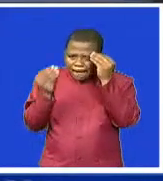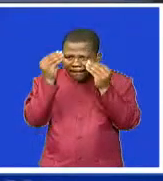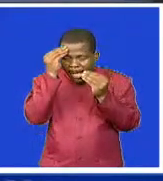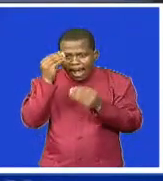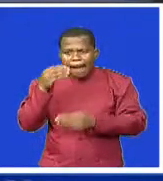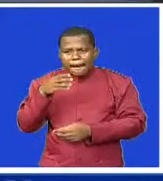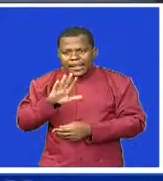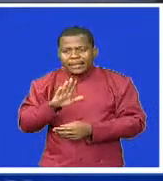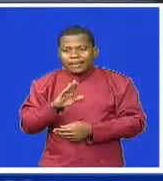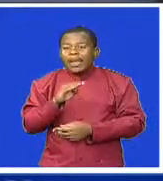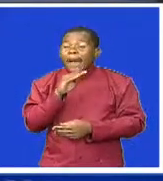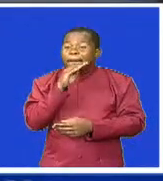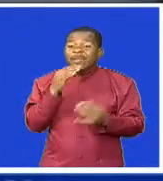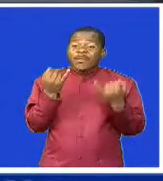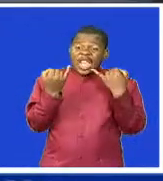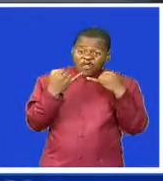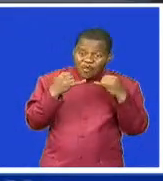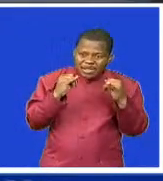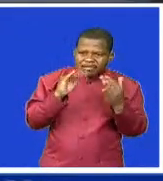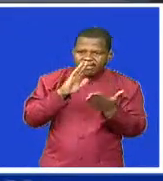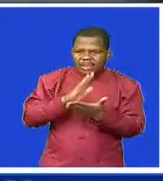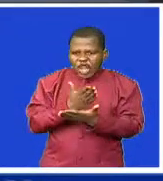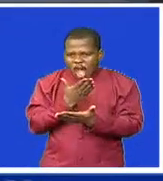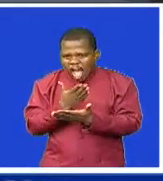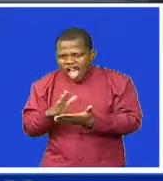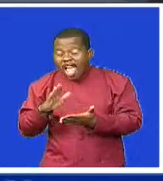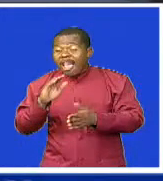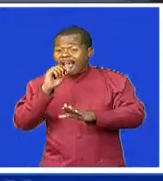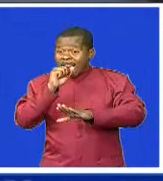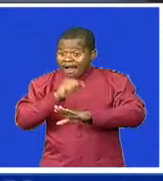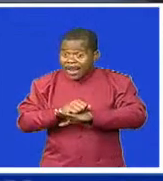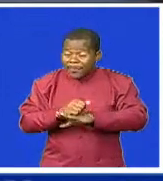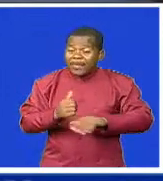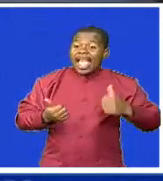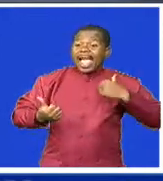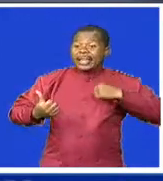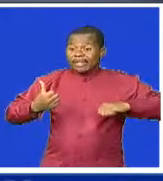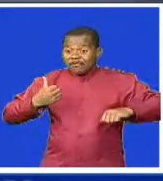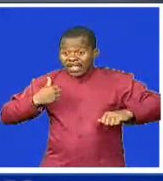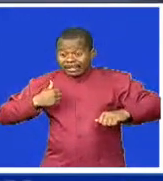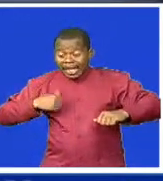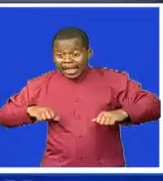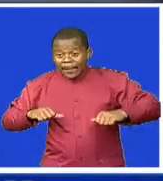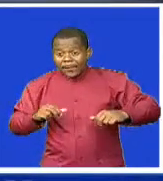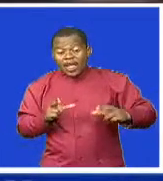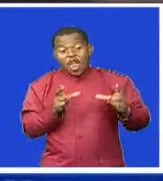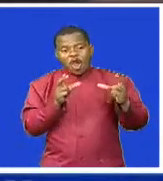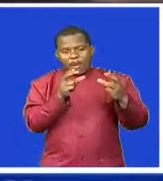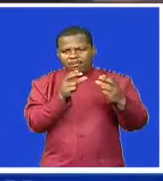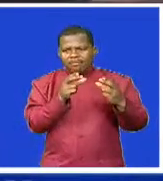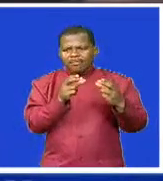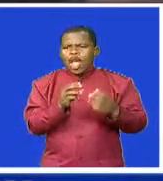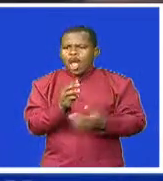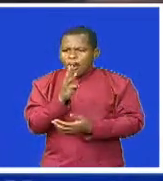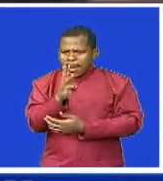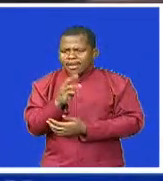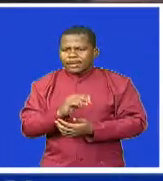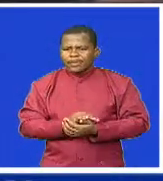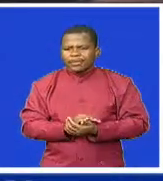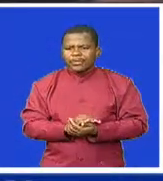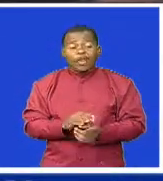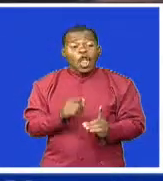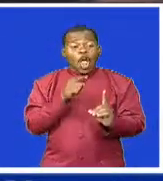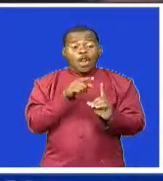-sharing platform on the mandate, the activities of the Commission, publicizing its findings or reports. Masugu says